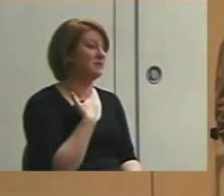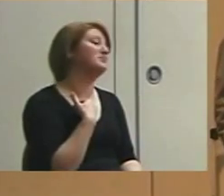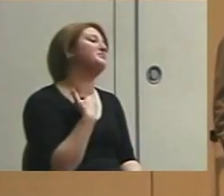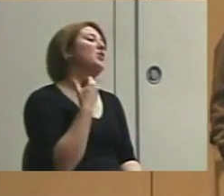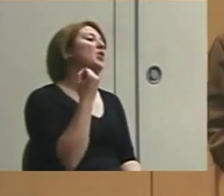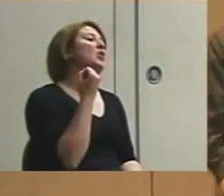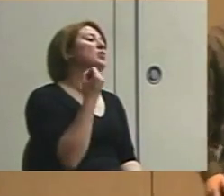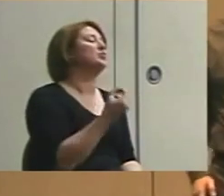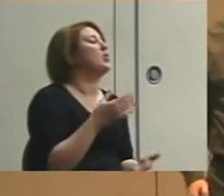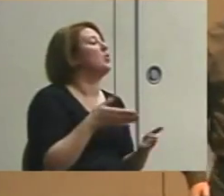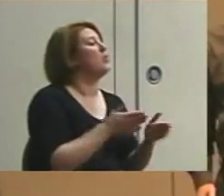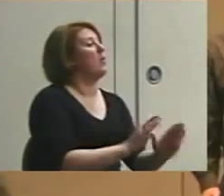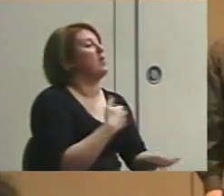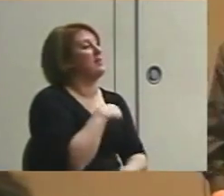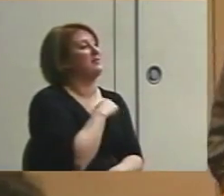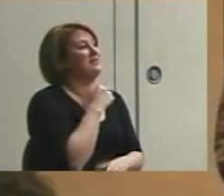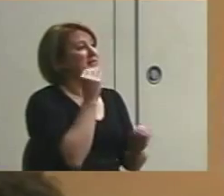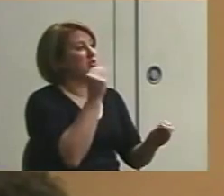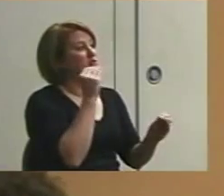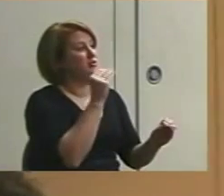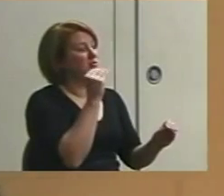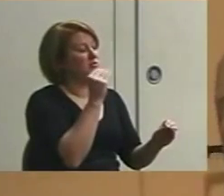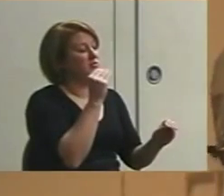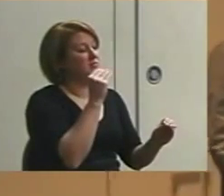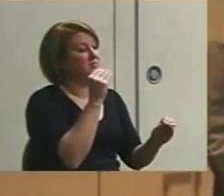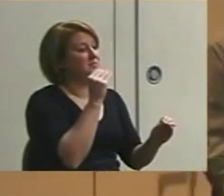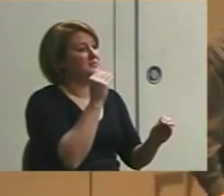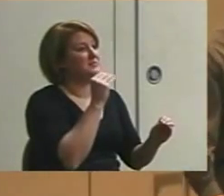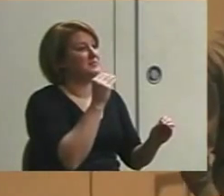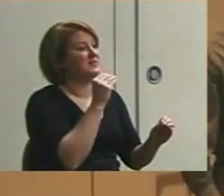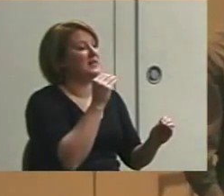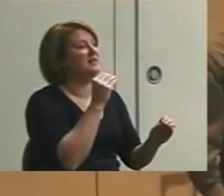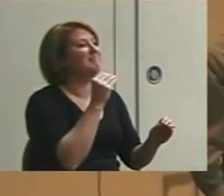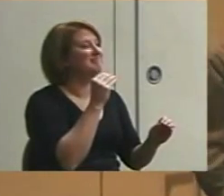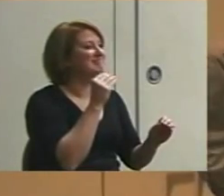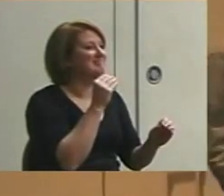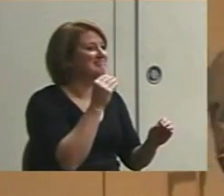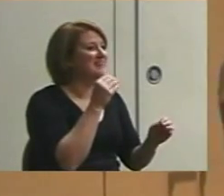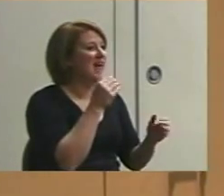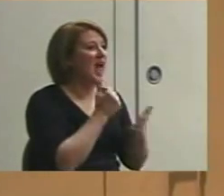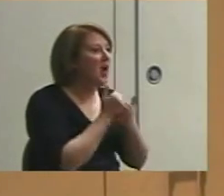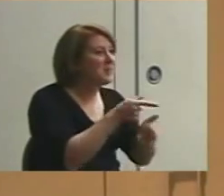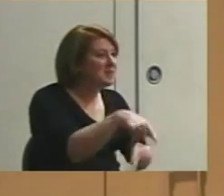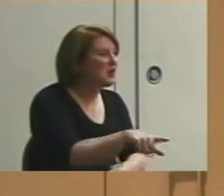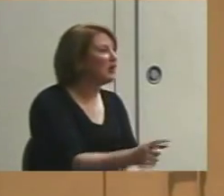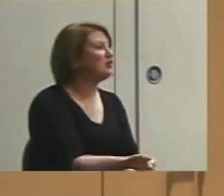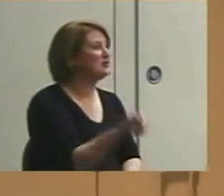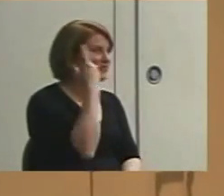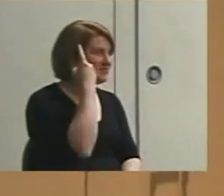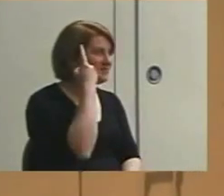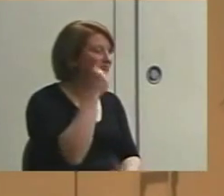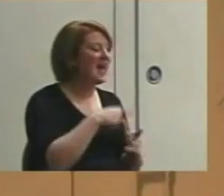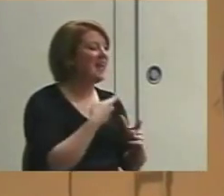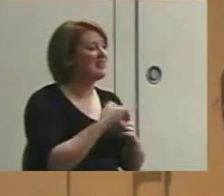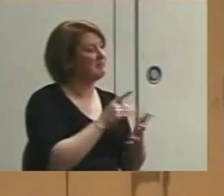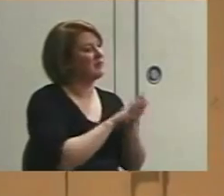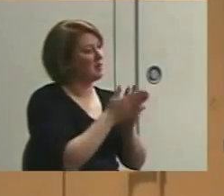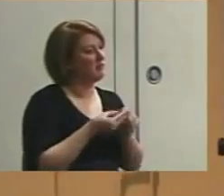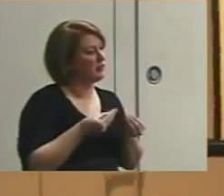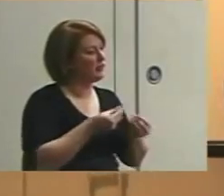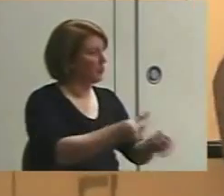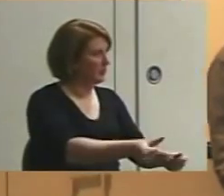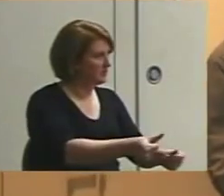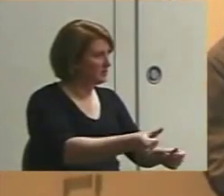So the way we teach is get them to get it. Then get them to be fluent with it.